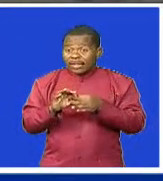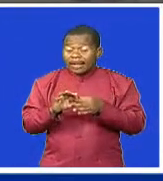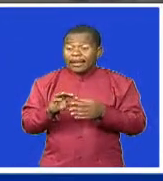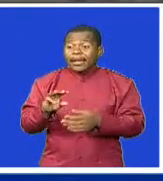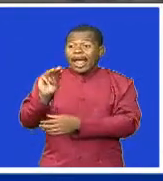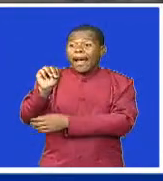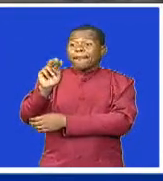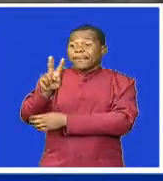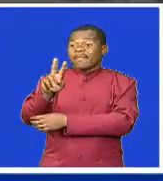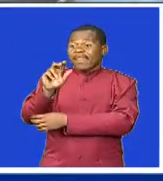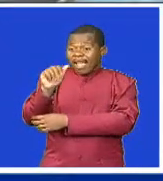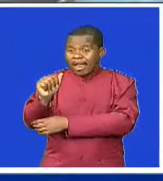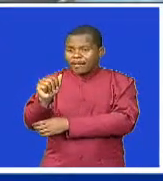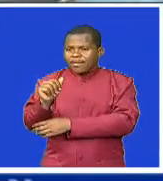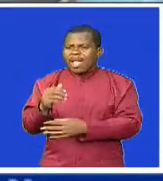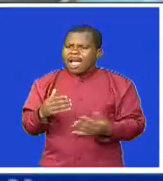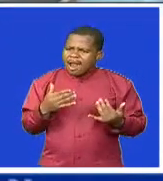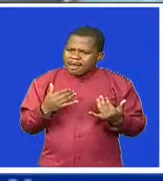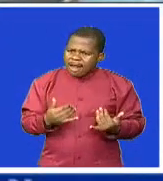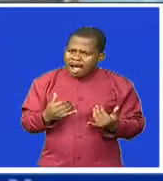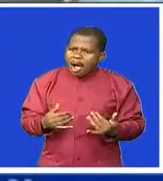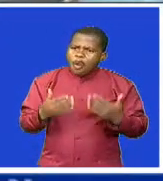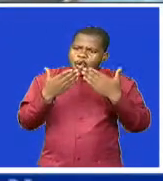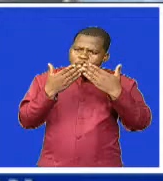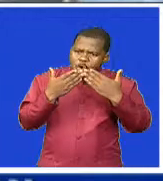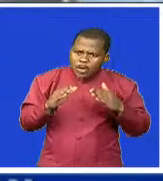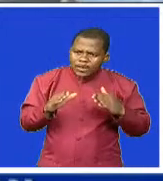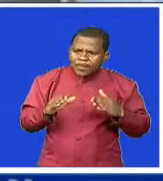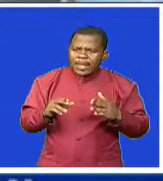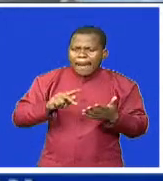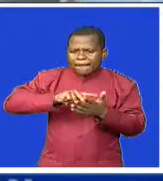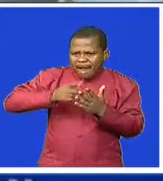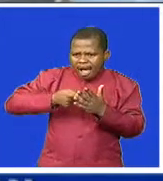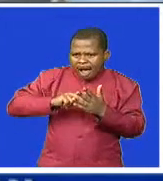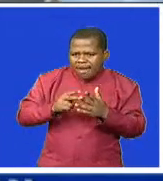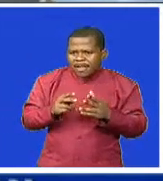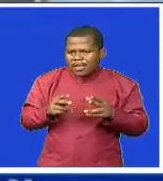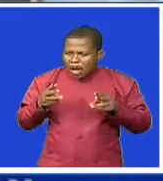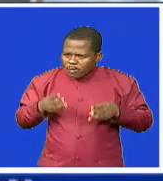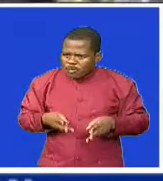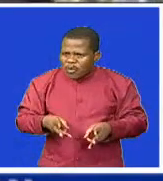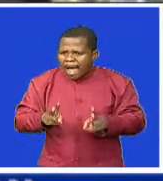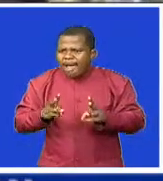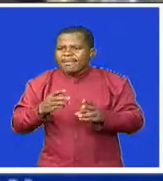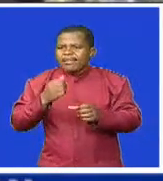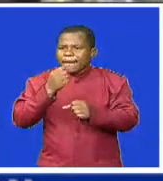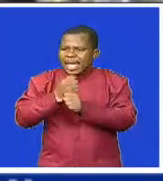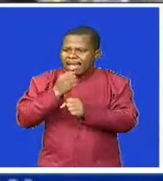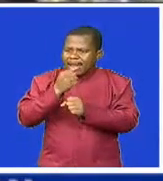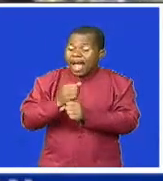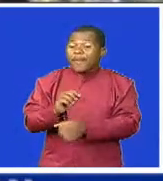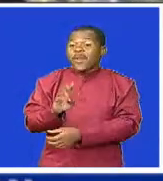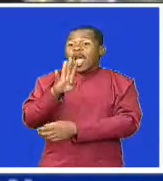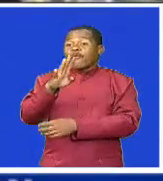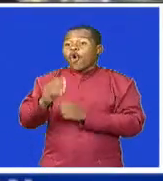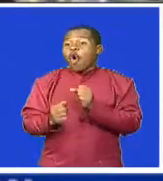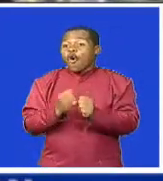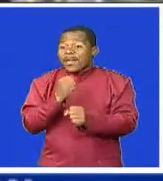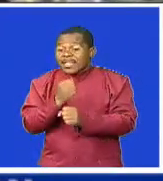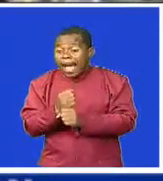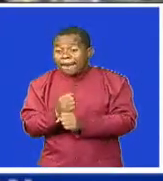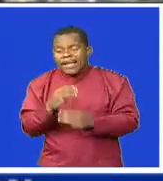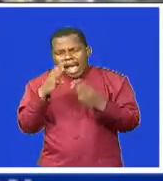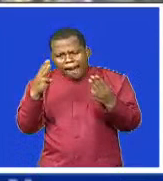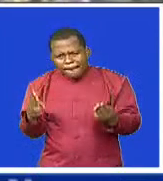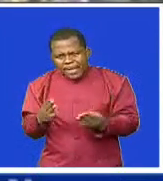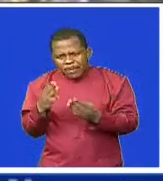operational strategy known as Seamless Bold New Future, which is a four-year strategy that will ensure that accident victims are given the